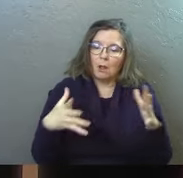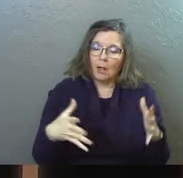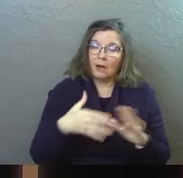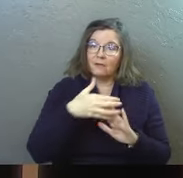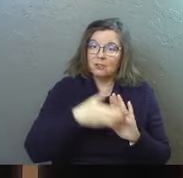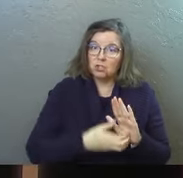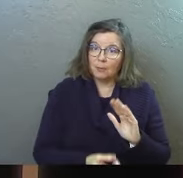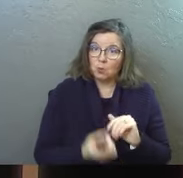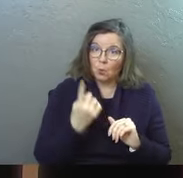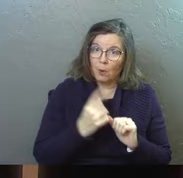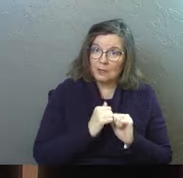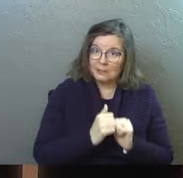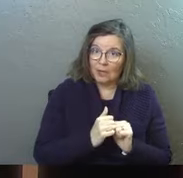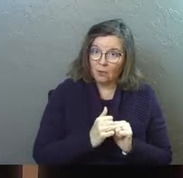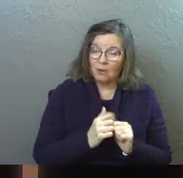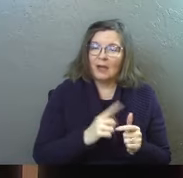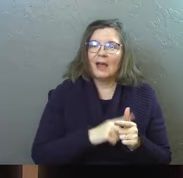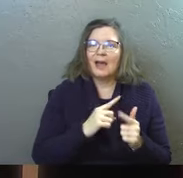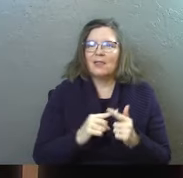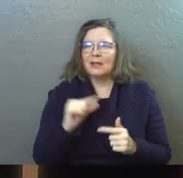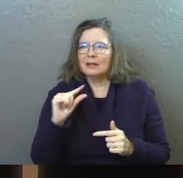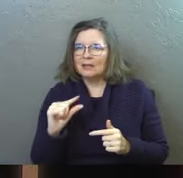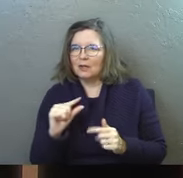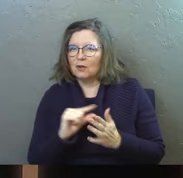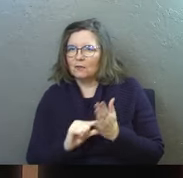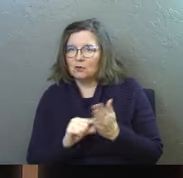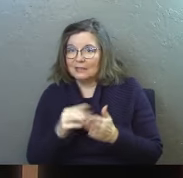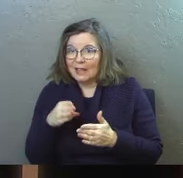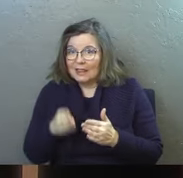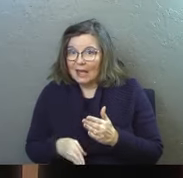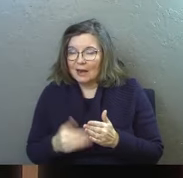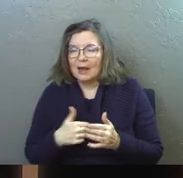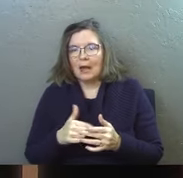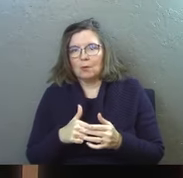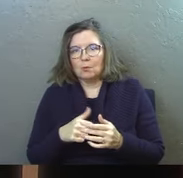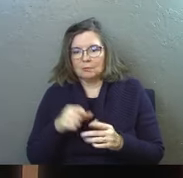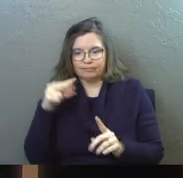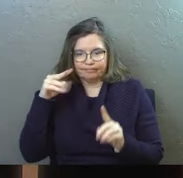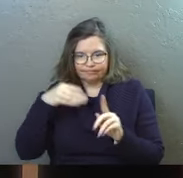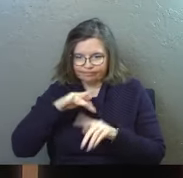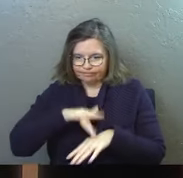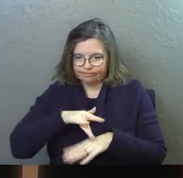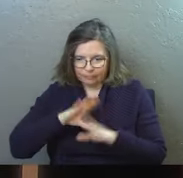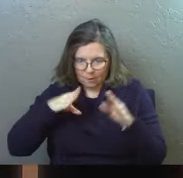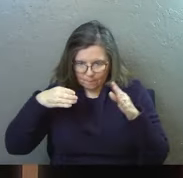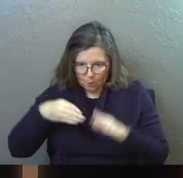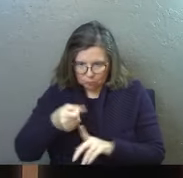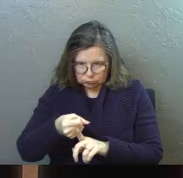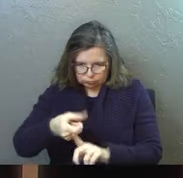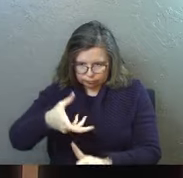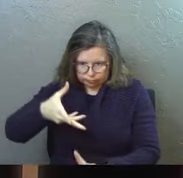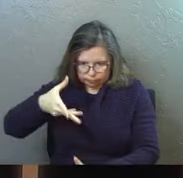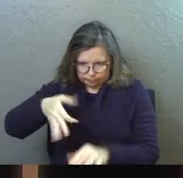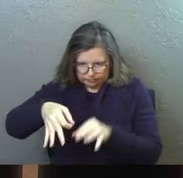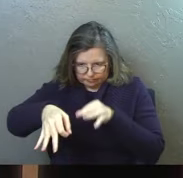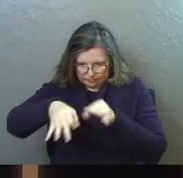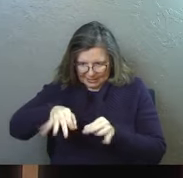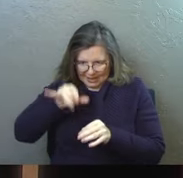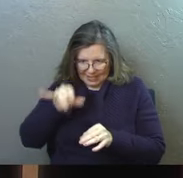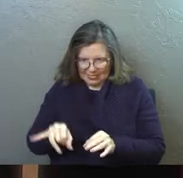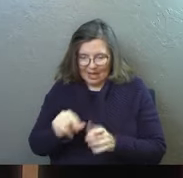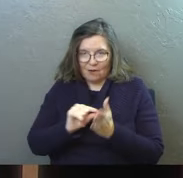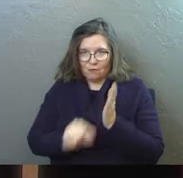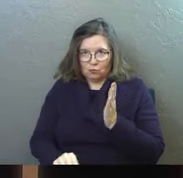of chapter one together. And then there's this tiny little verse at the end. And I'm gonna spend the whole rest of the message just trying to explain that